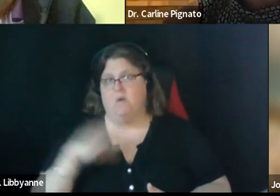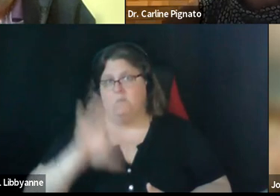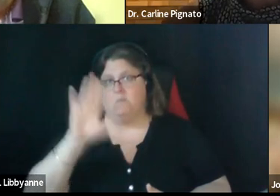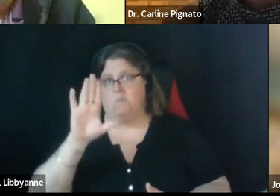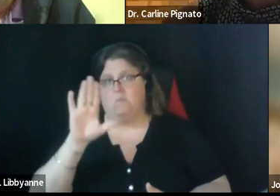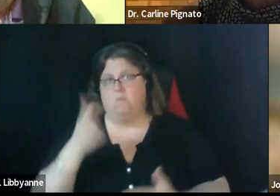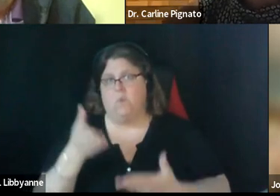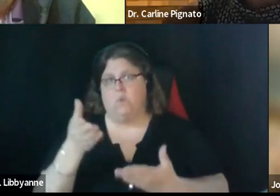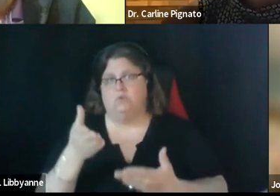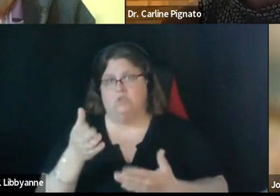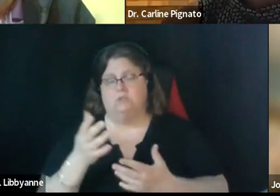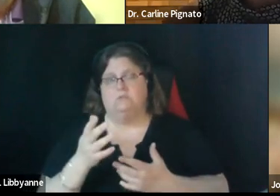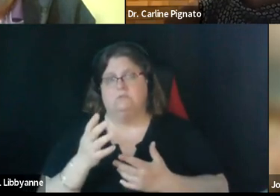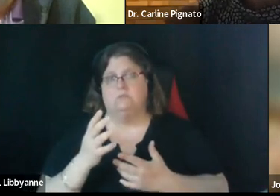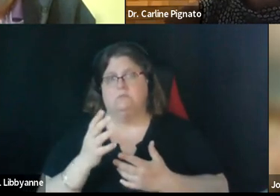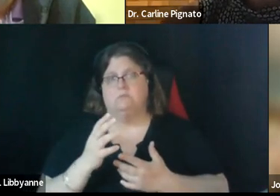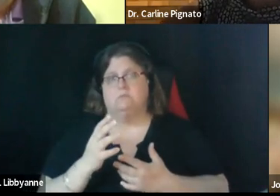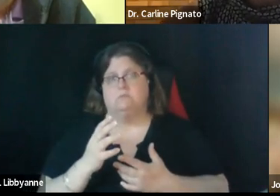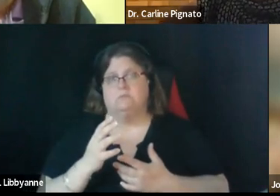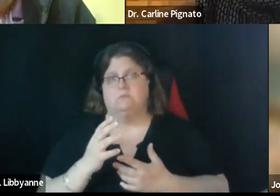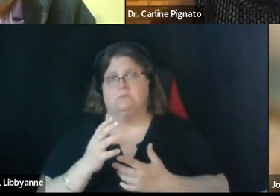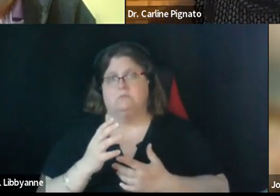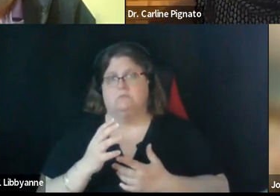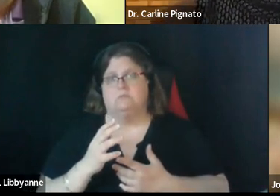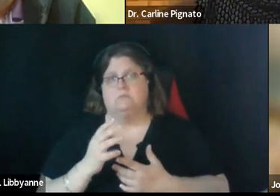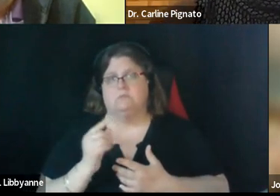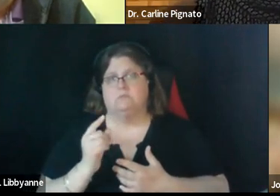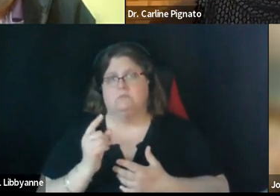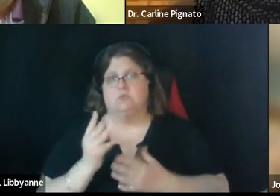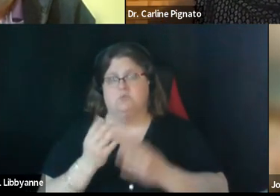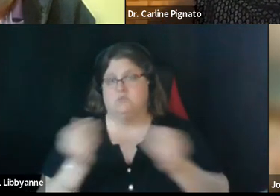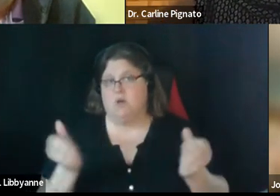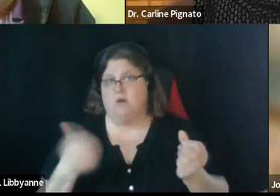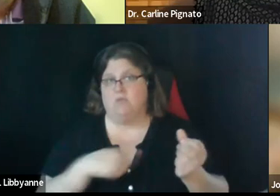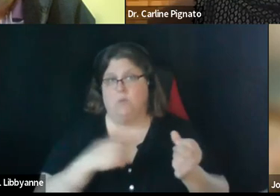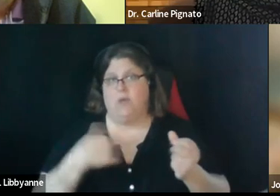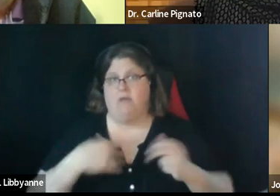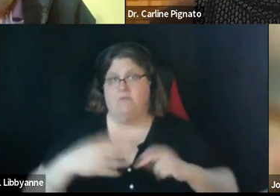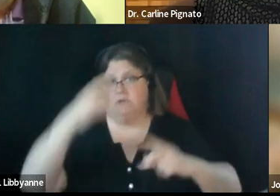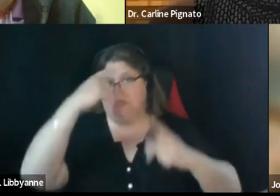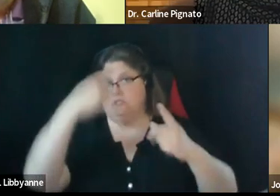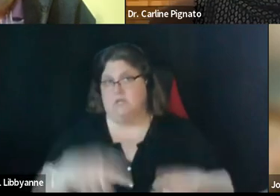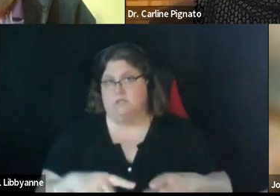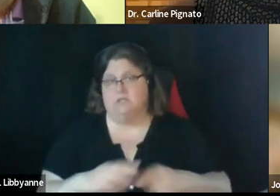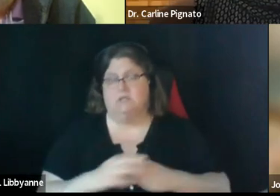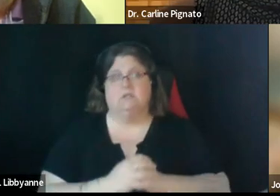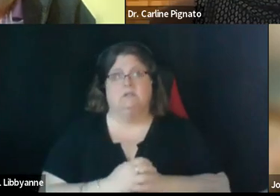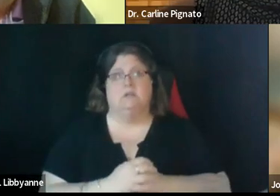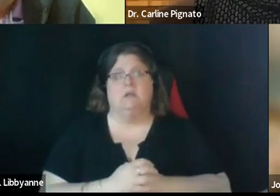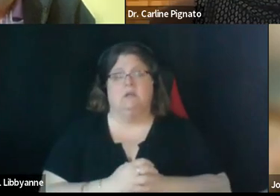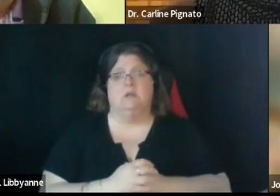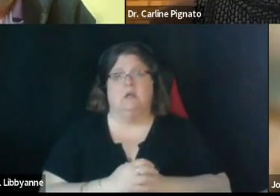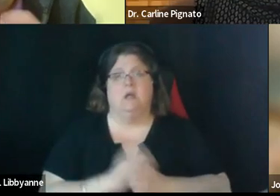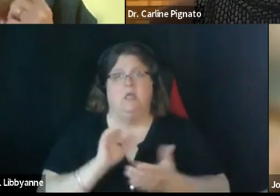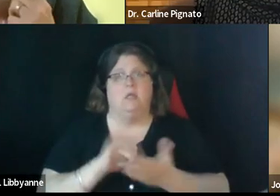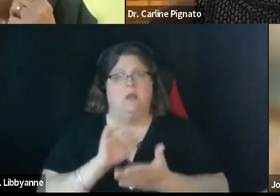to um to resolve that we've reached consensus that the document is